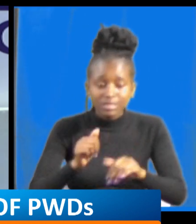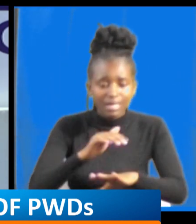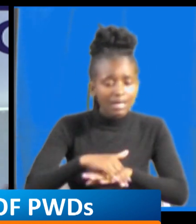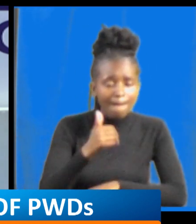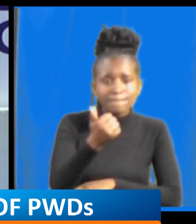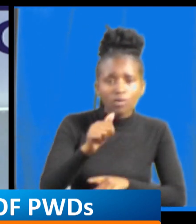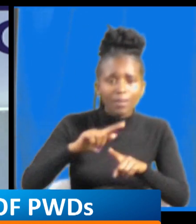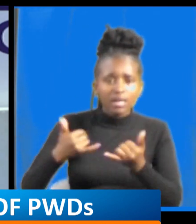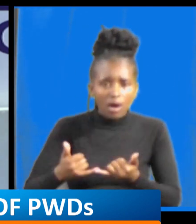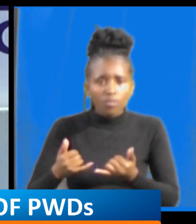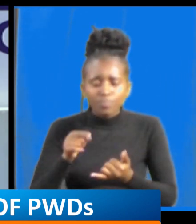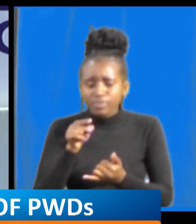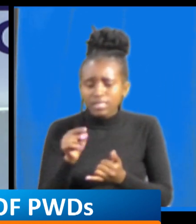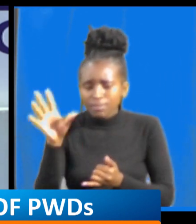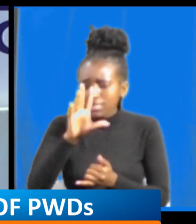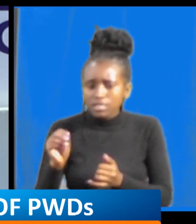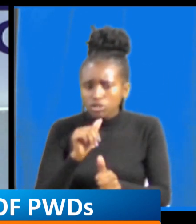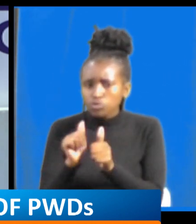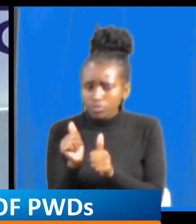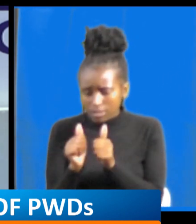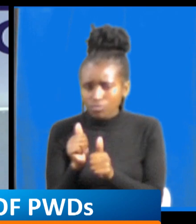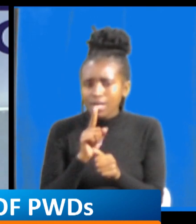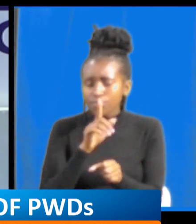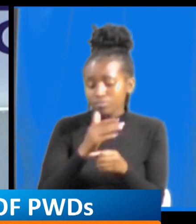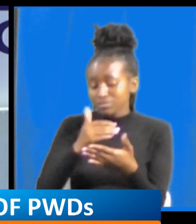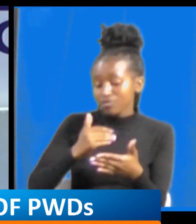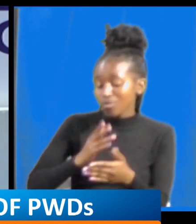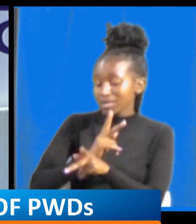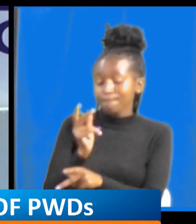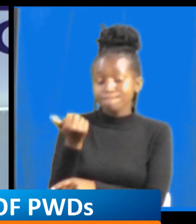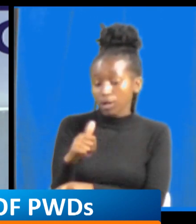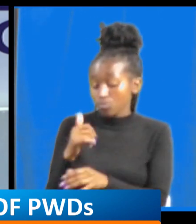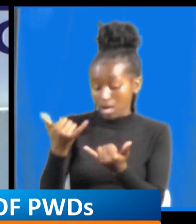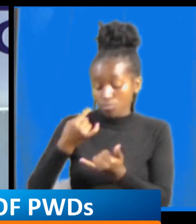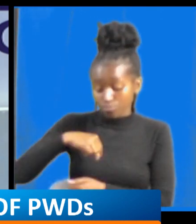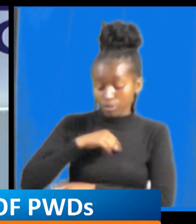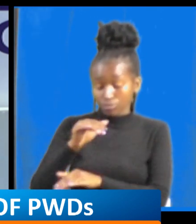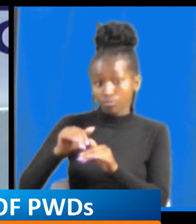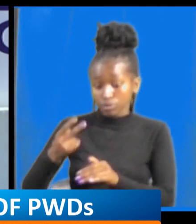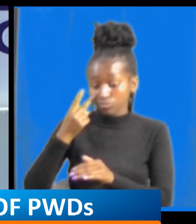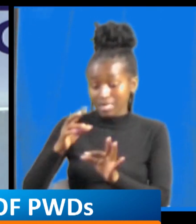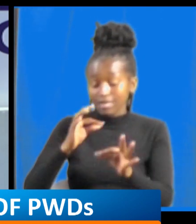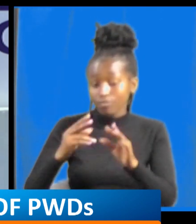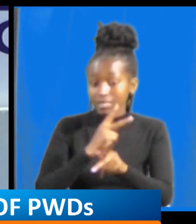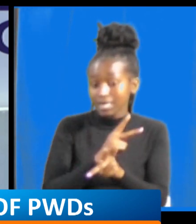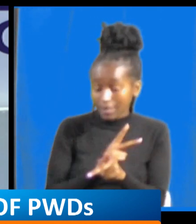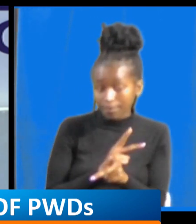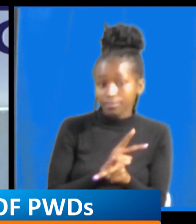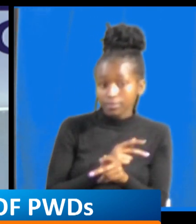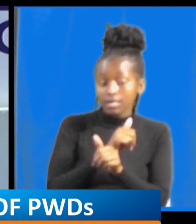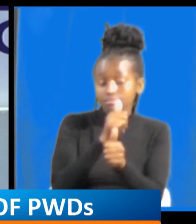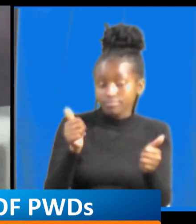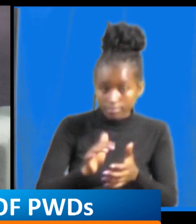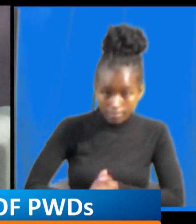the percentage they promise it's not yet accomplished so we are still waiting yeah so 100 is all about